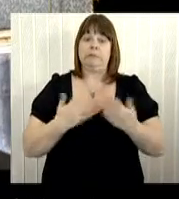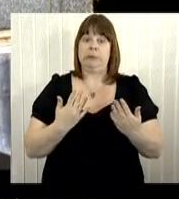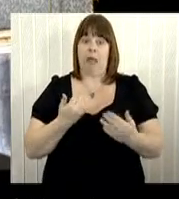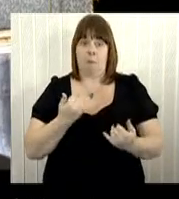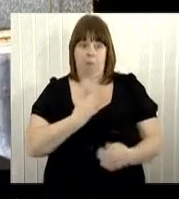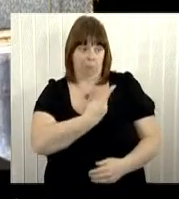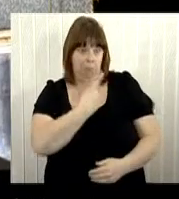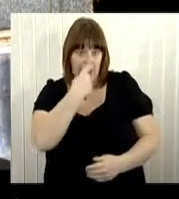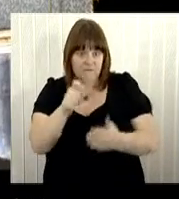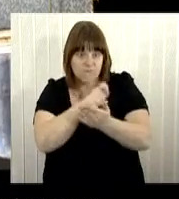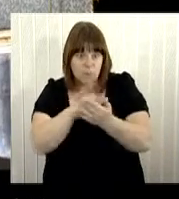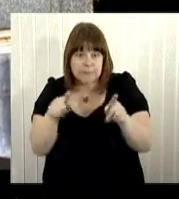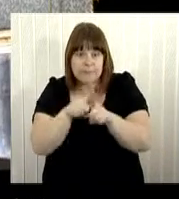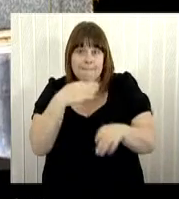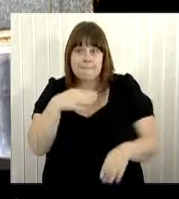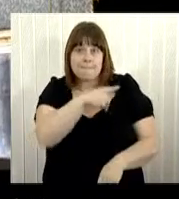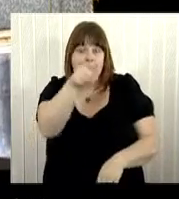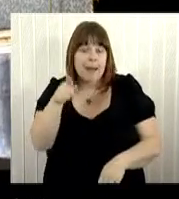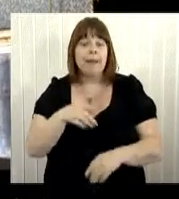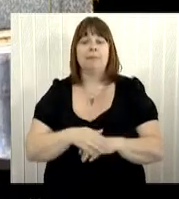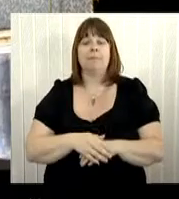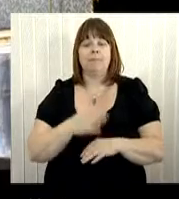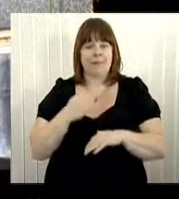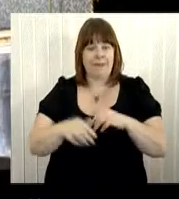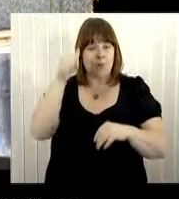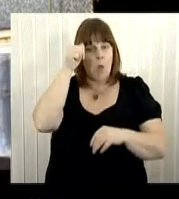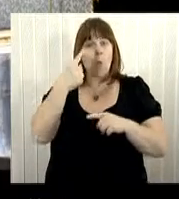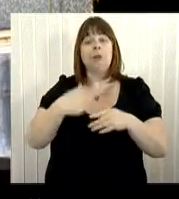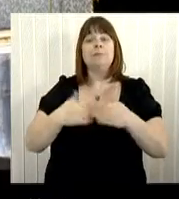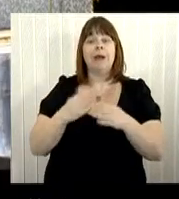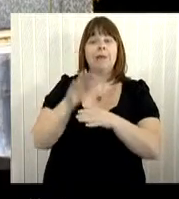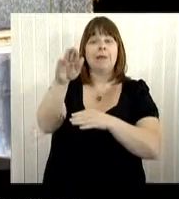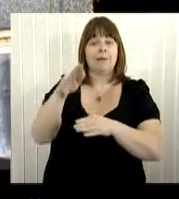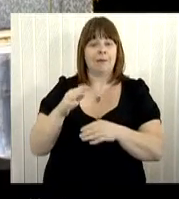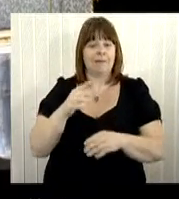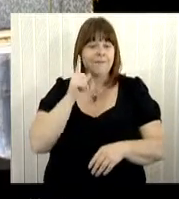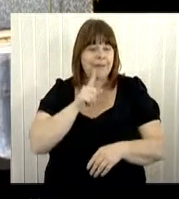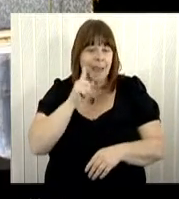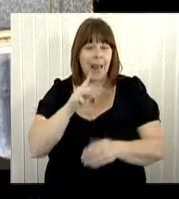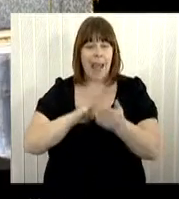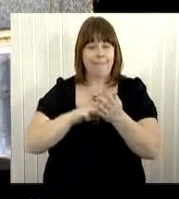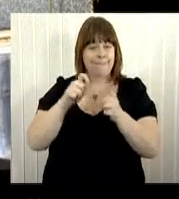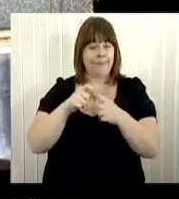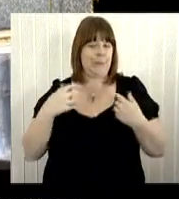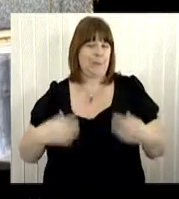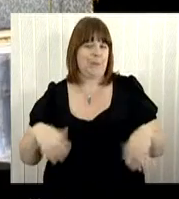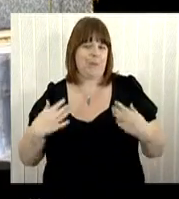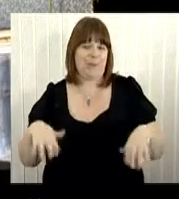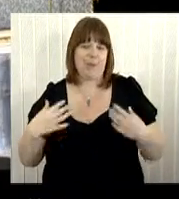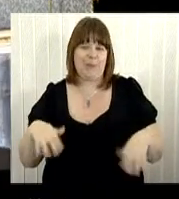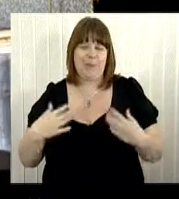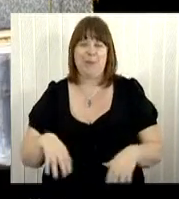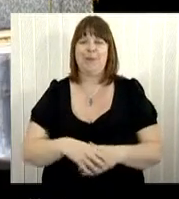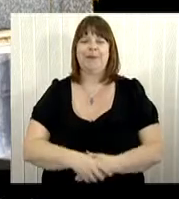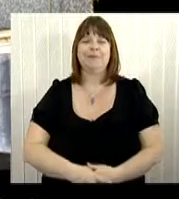will have the right to vote just like men. And who knows, maybe we will see the first female Member of Parliament.